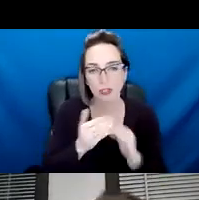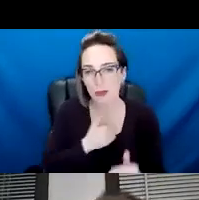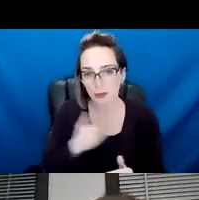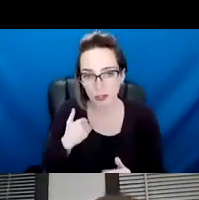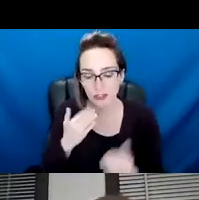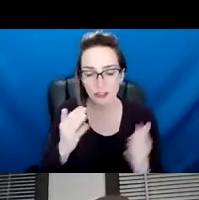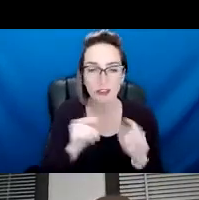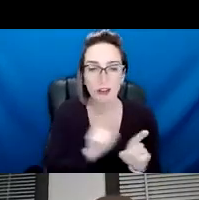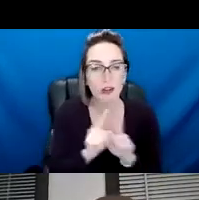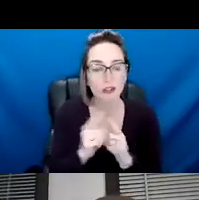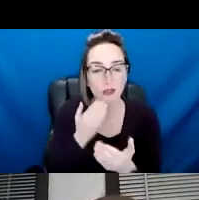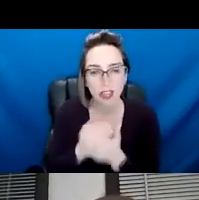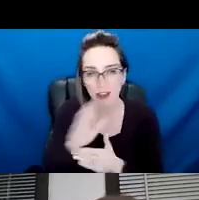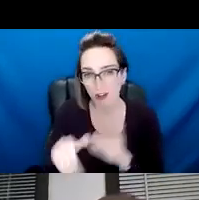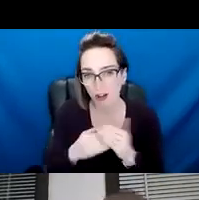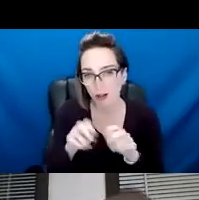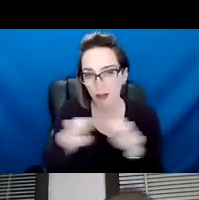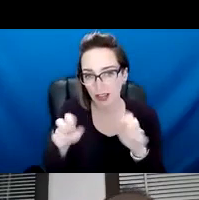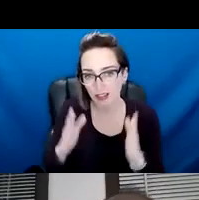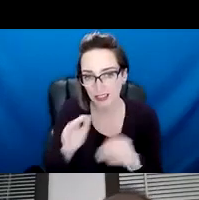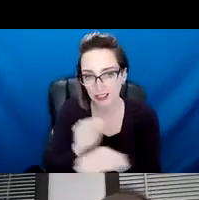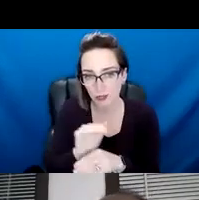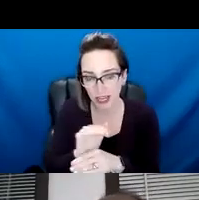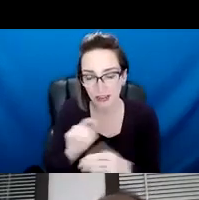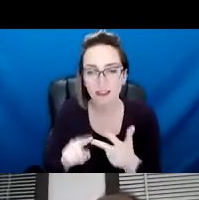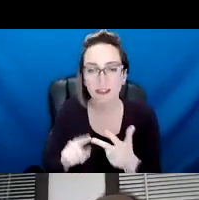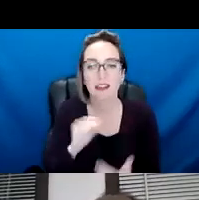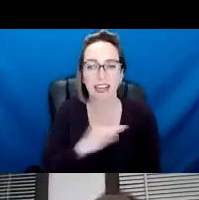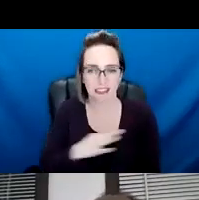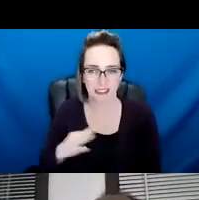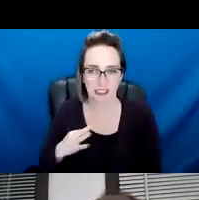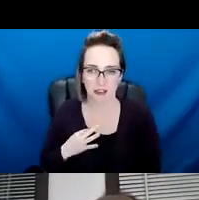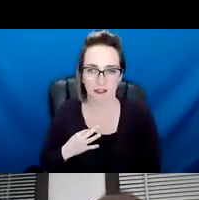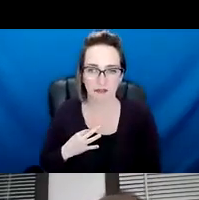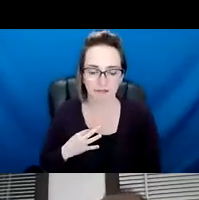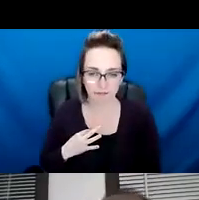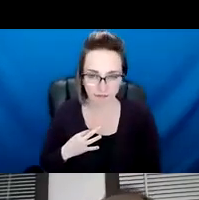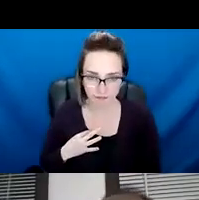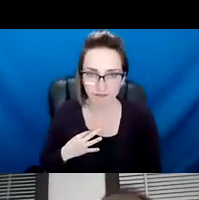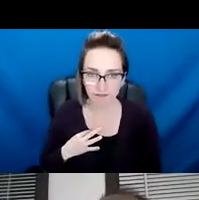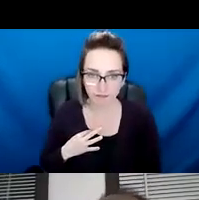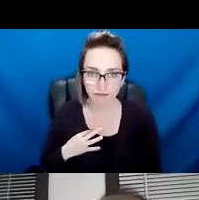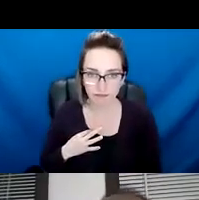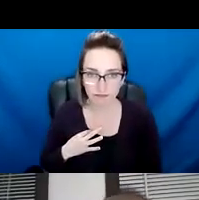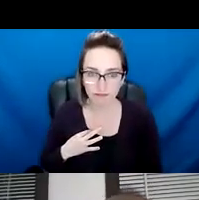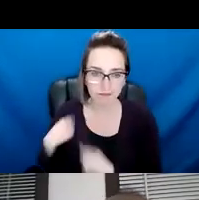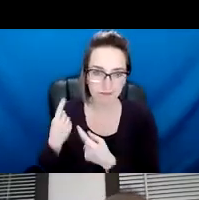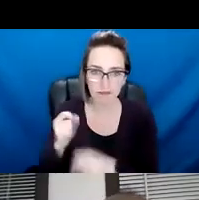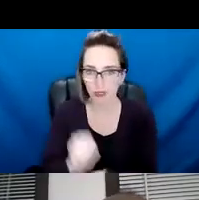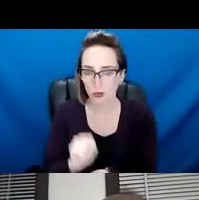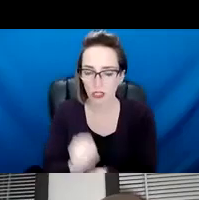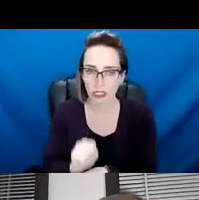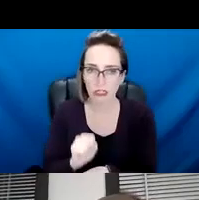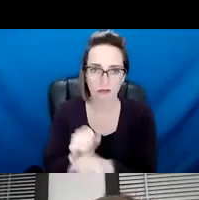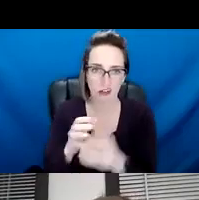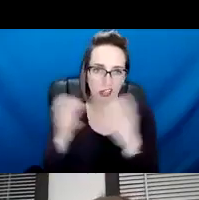want to thank all of our panelists here, um, and also the staff, um, city staff who has, um, been working tirelessly on